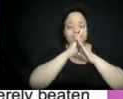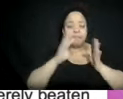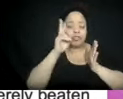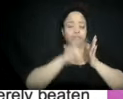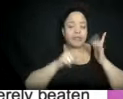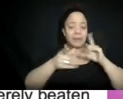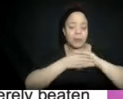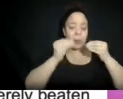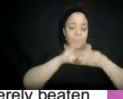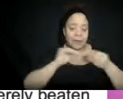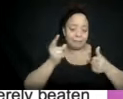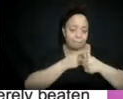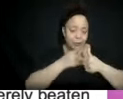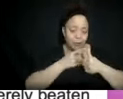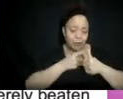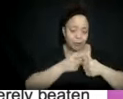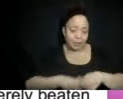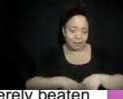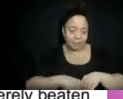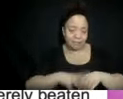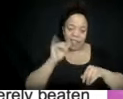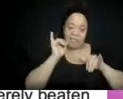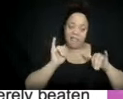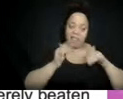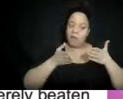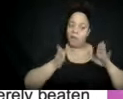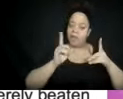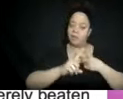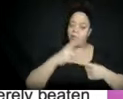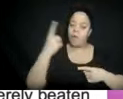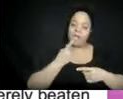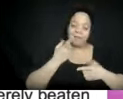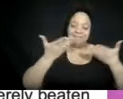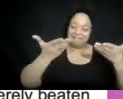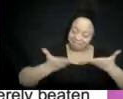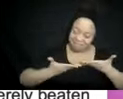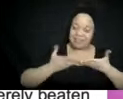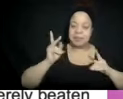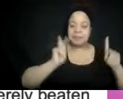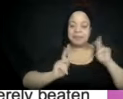And that's a way to always invite people who may not be verbal.